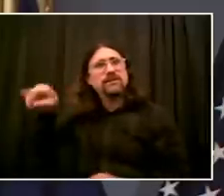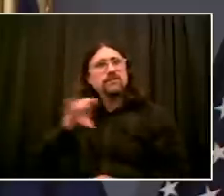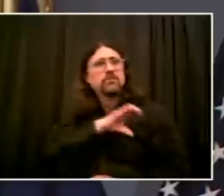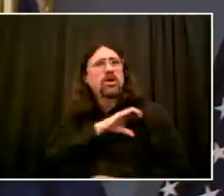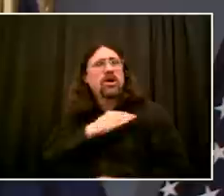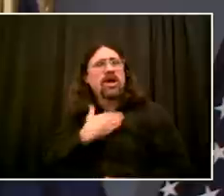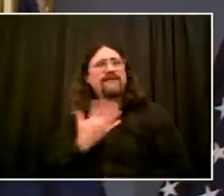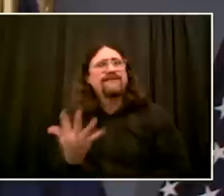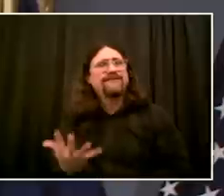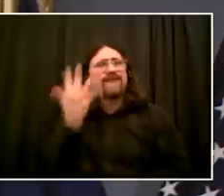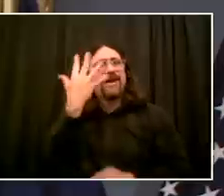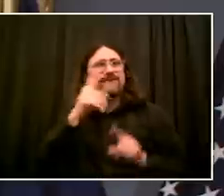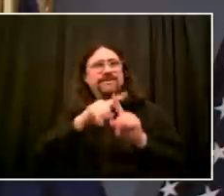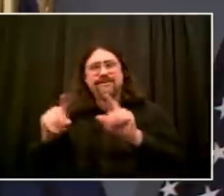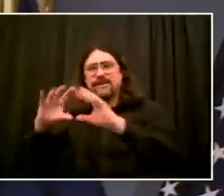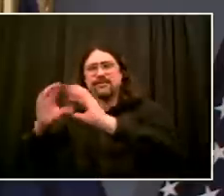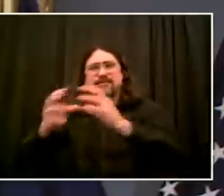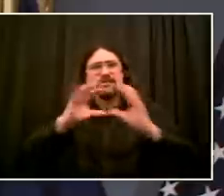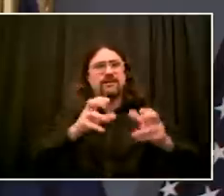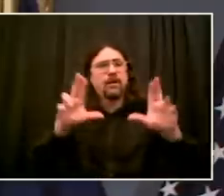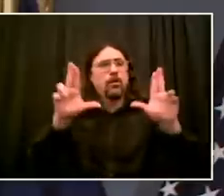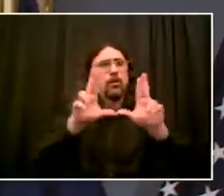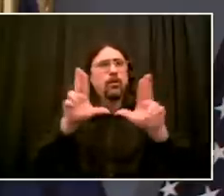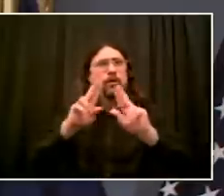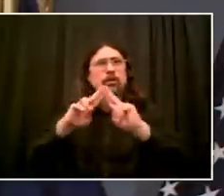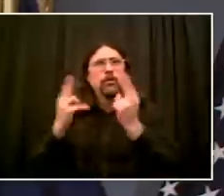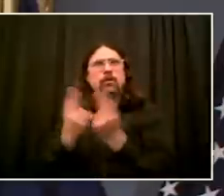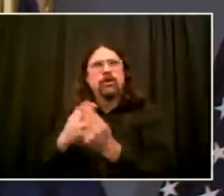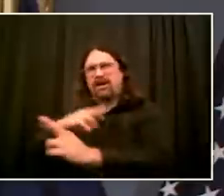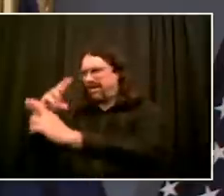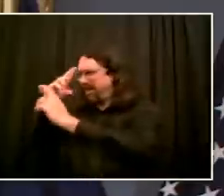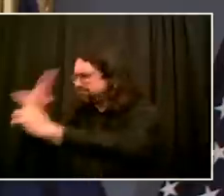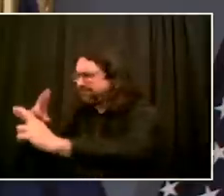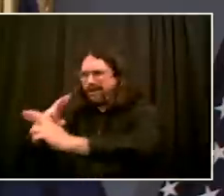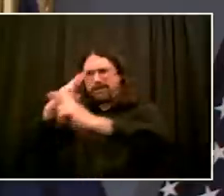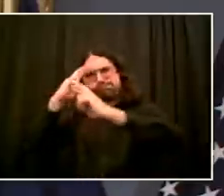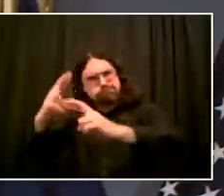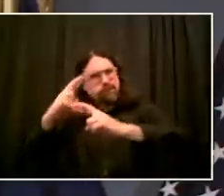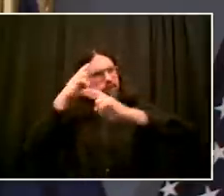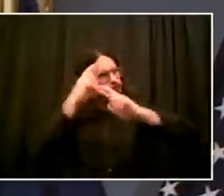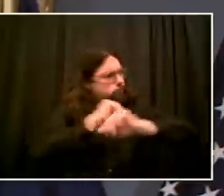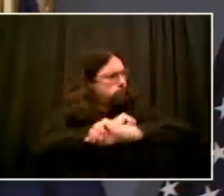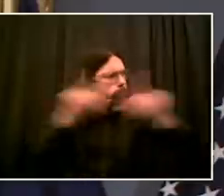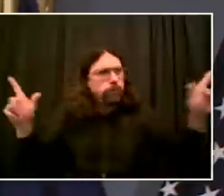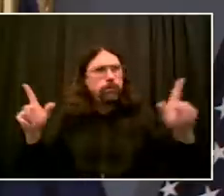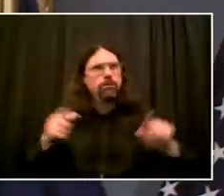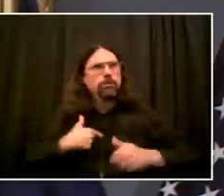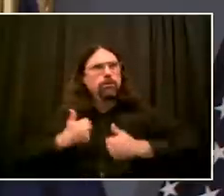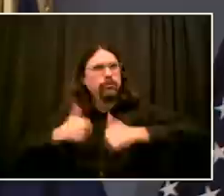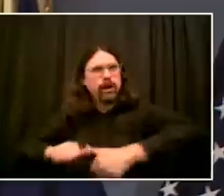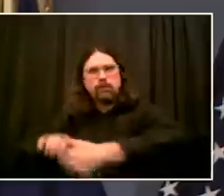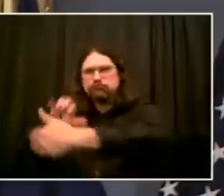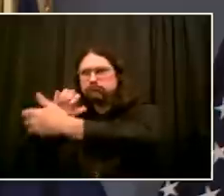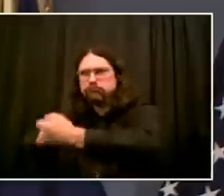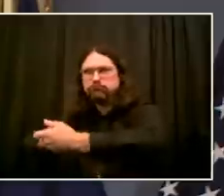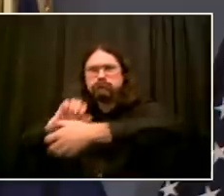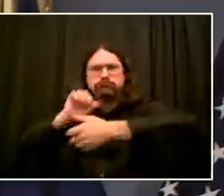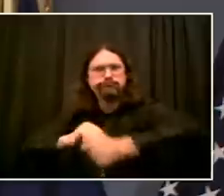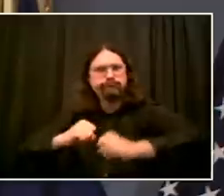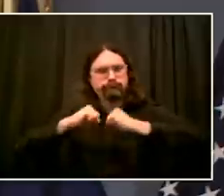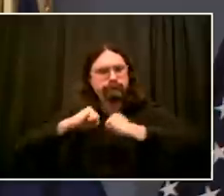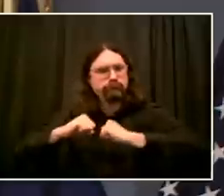But anyone with eyes to see knows that I have made my views clear on the need to change the NYPD and have often